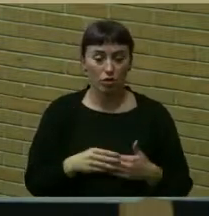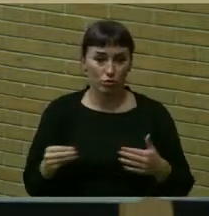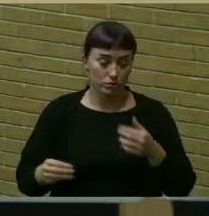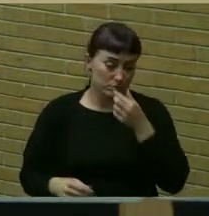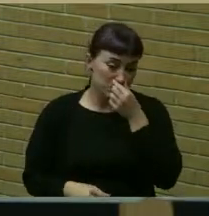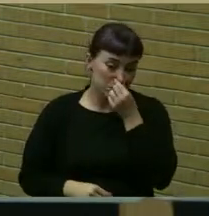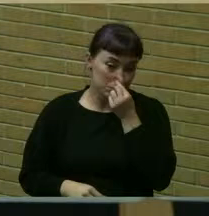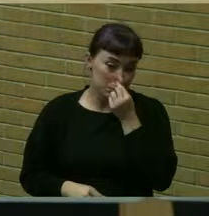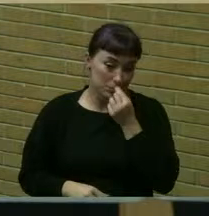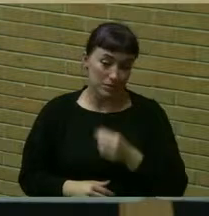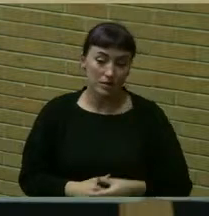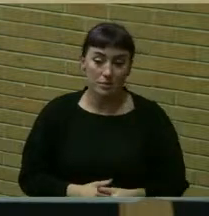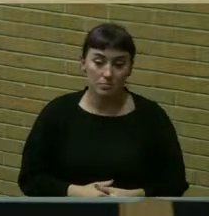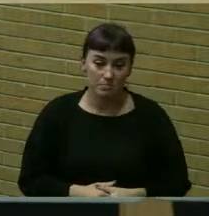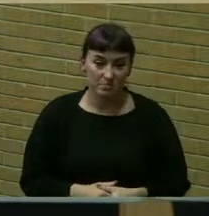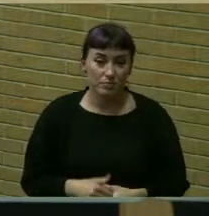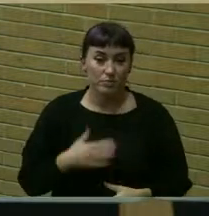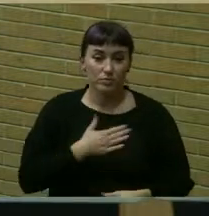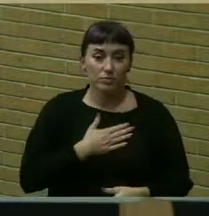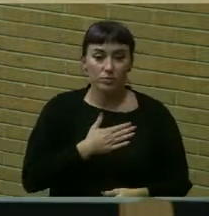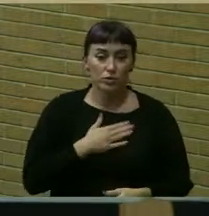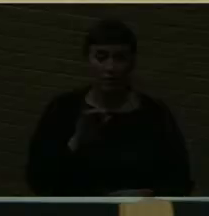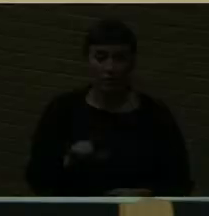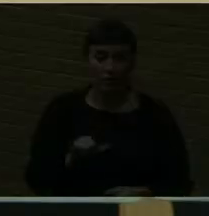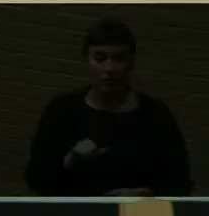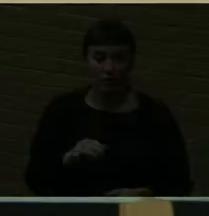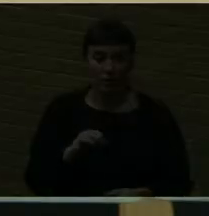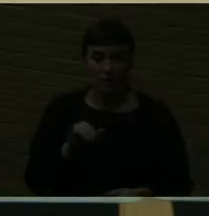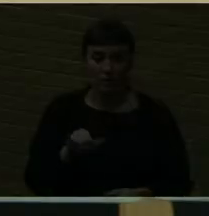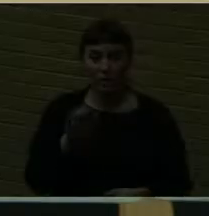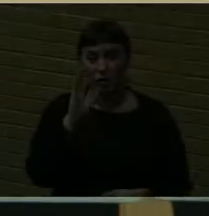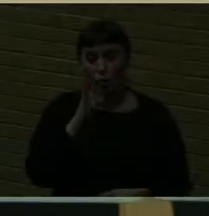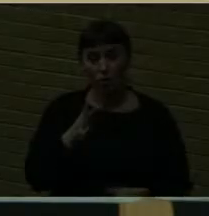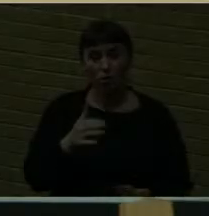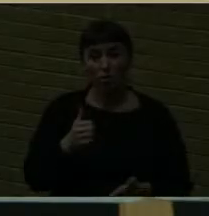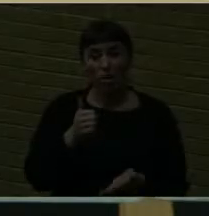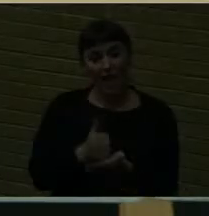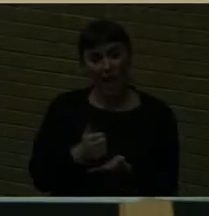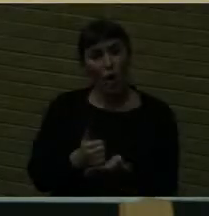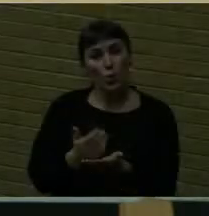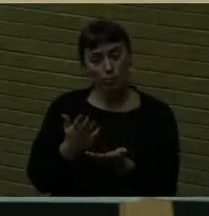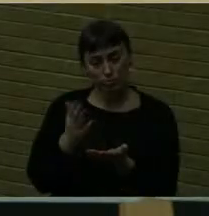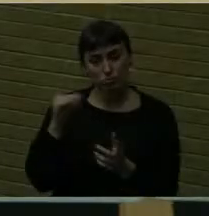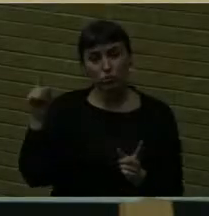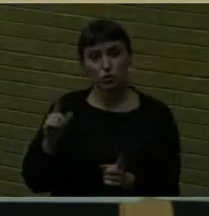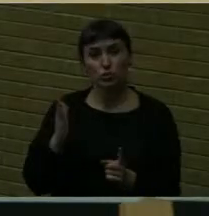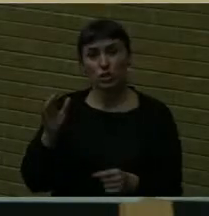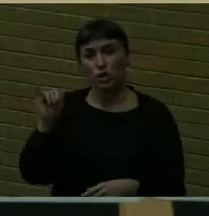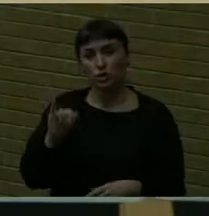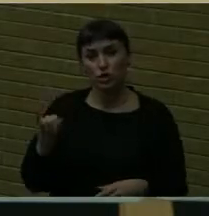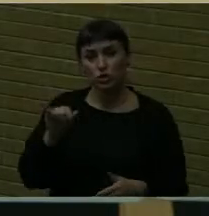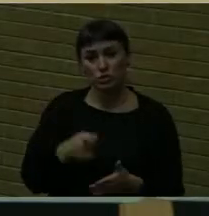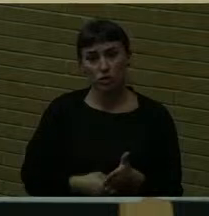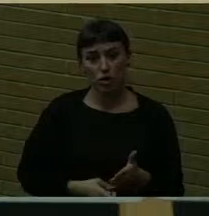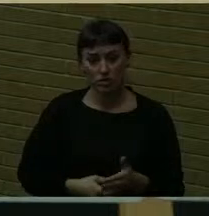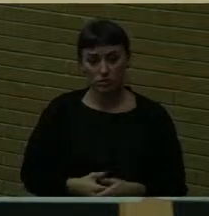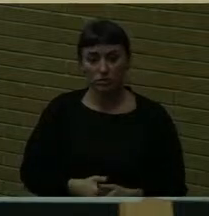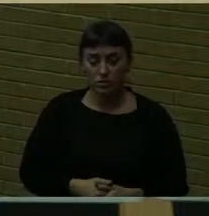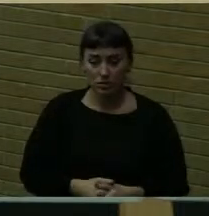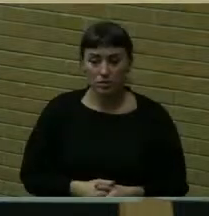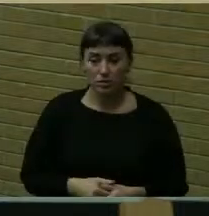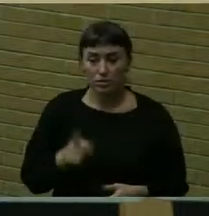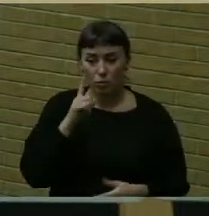and we appreciate that that will help in a small way reduce our insurance costs um